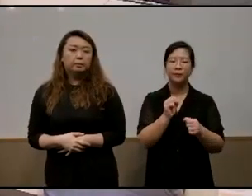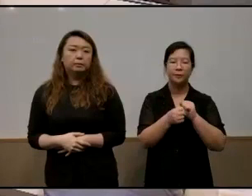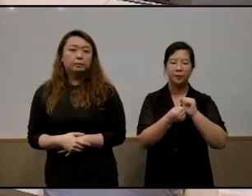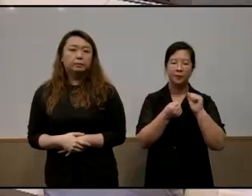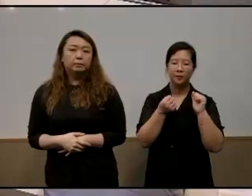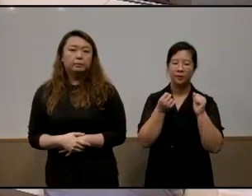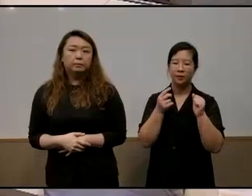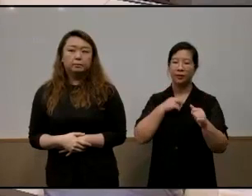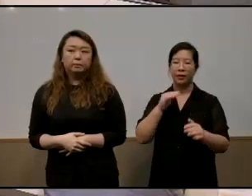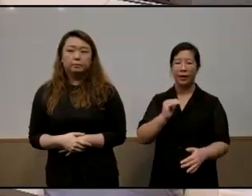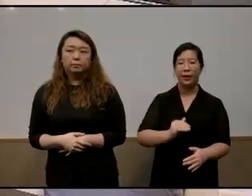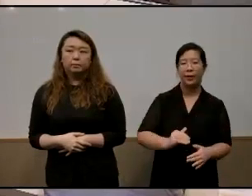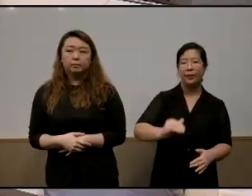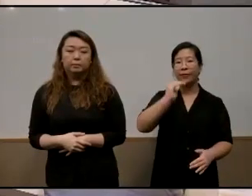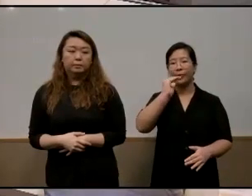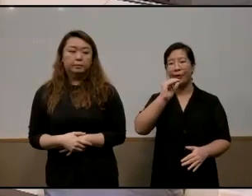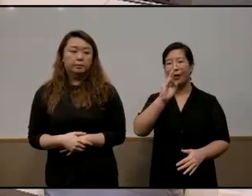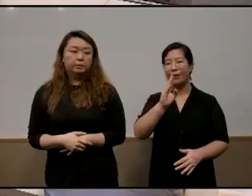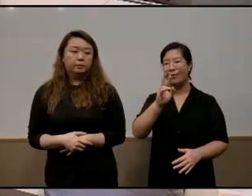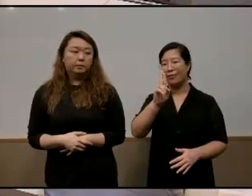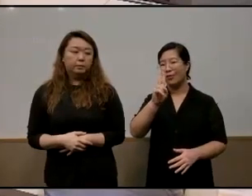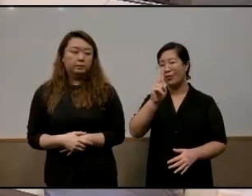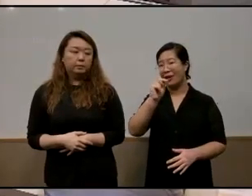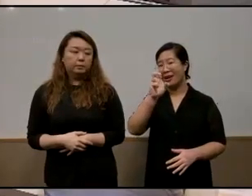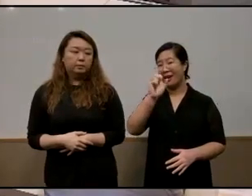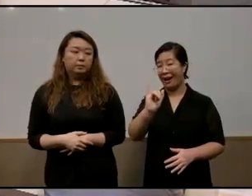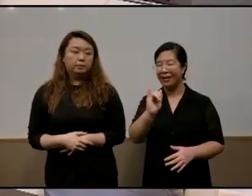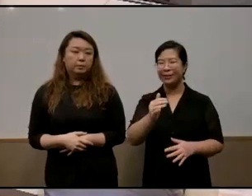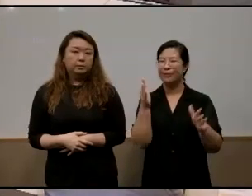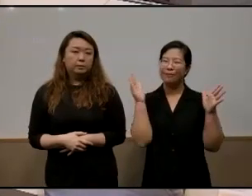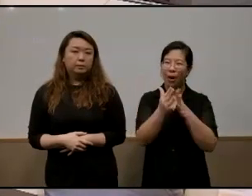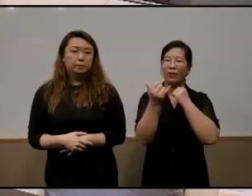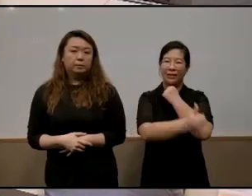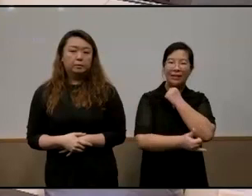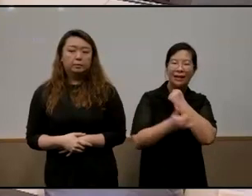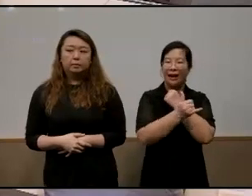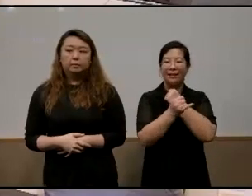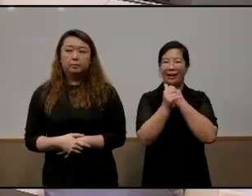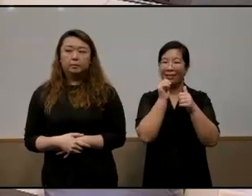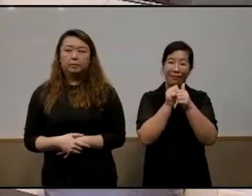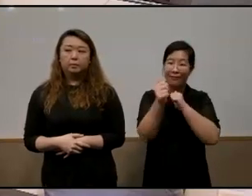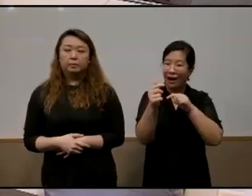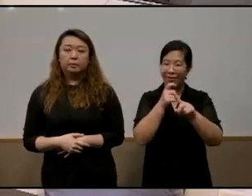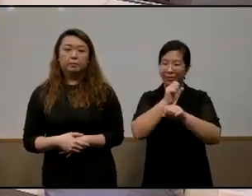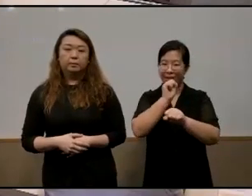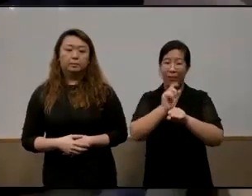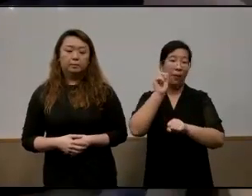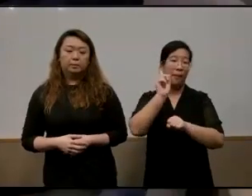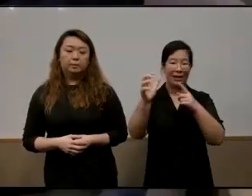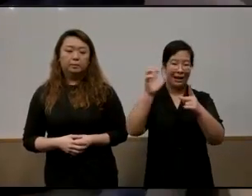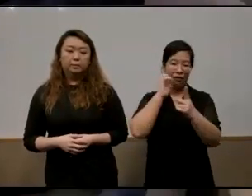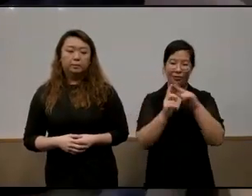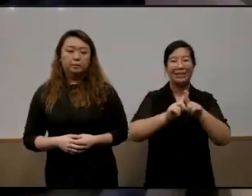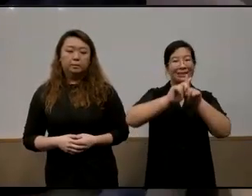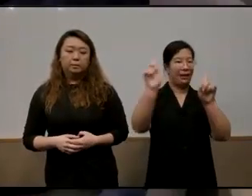so i grew up in brunei which is a country that's a small country that's not far from singapore very different to singapore though and